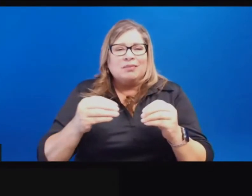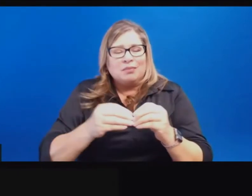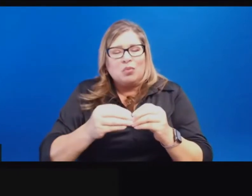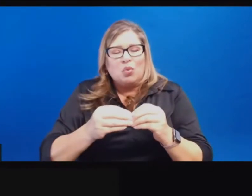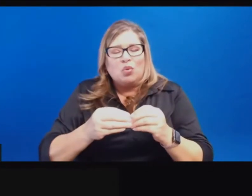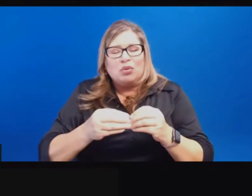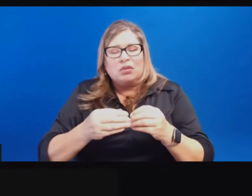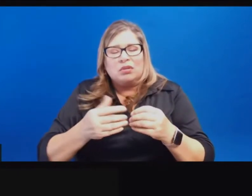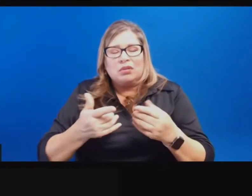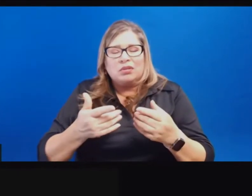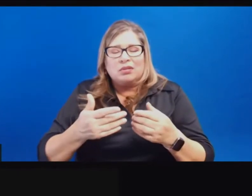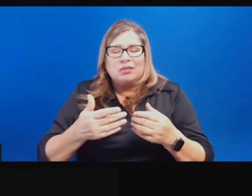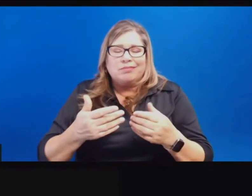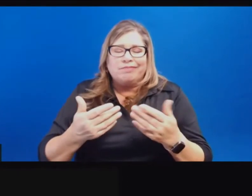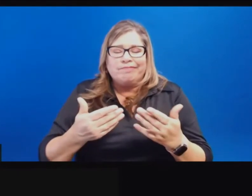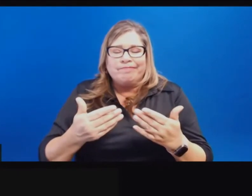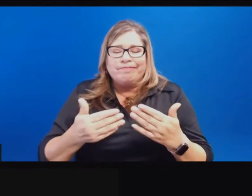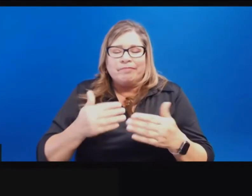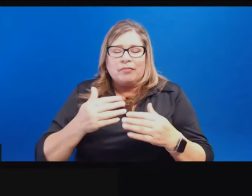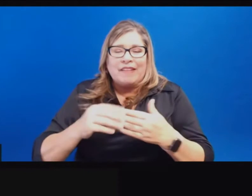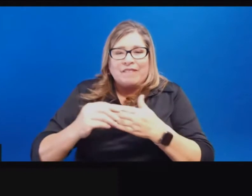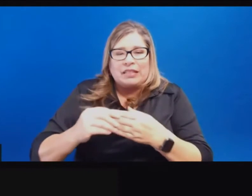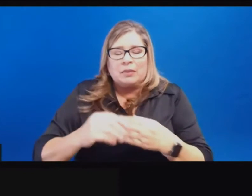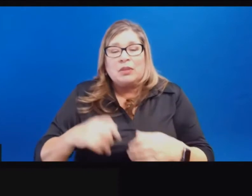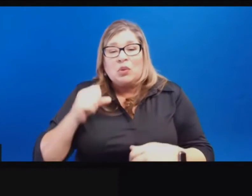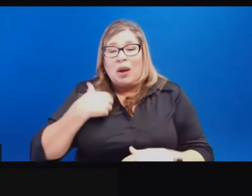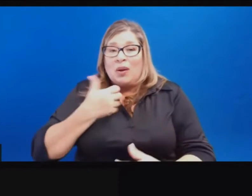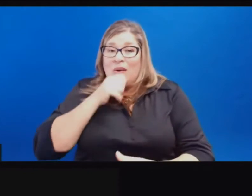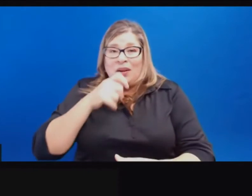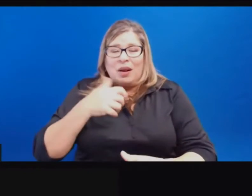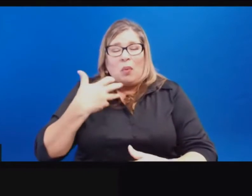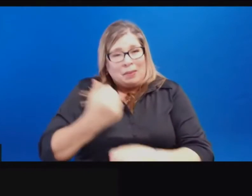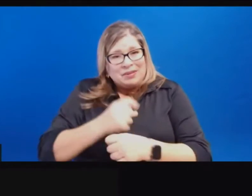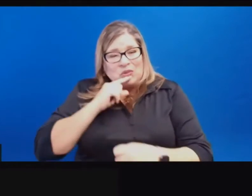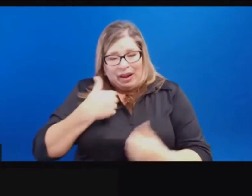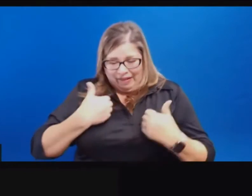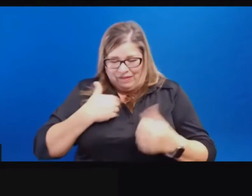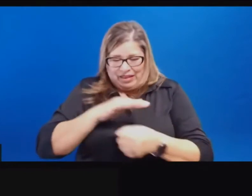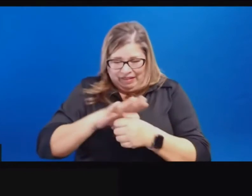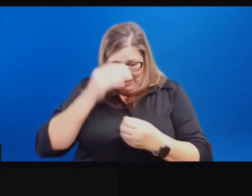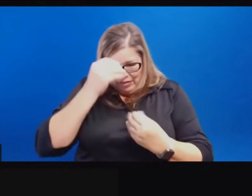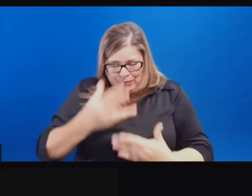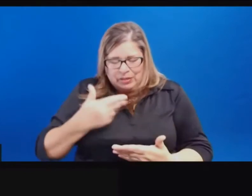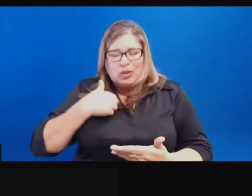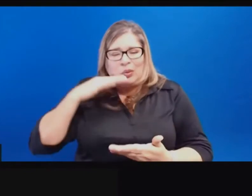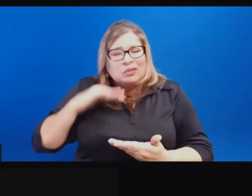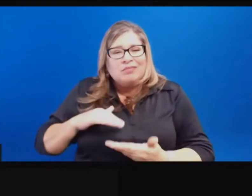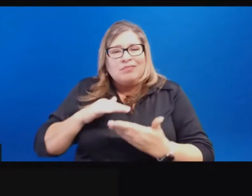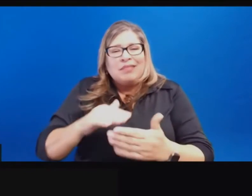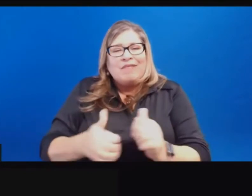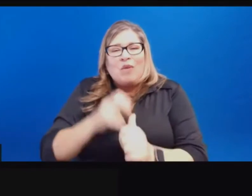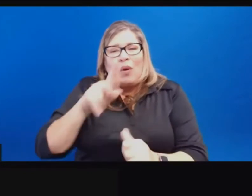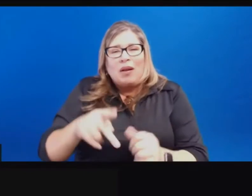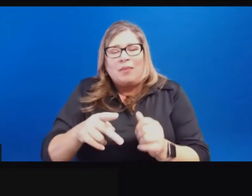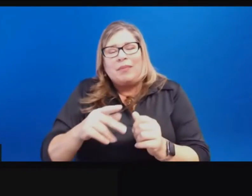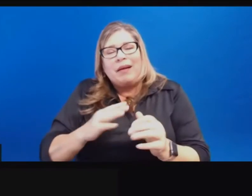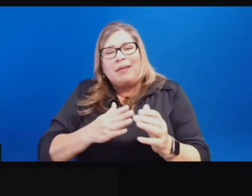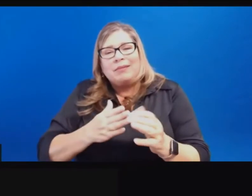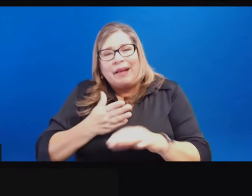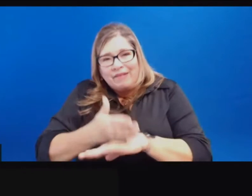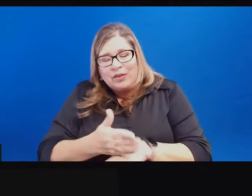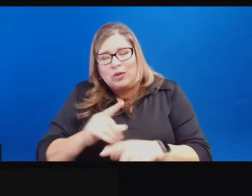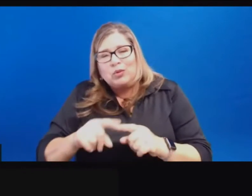overstep or overspeak without all of the details about that, but if we can follow up afterwards, we'll have our team send you some